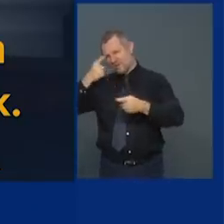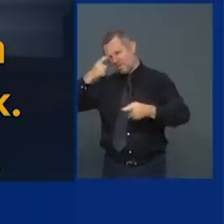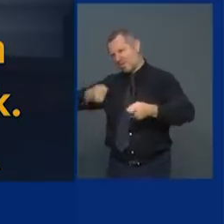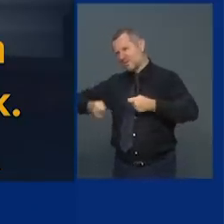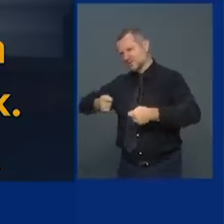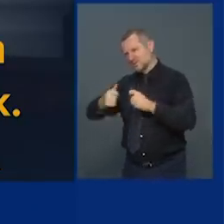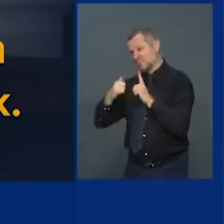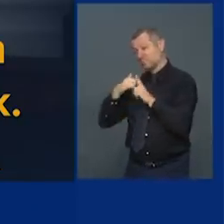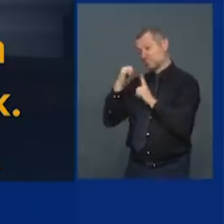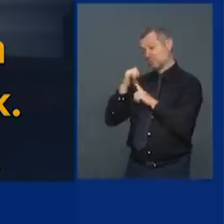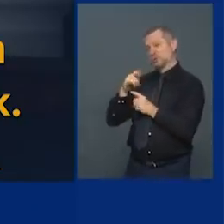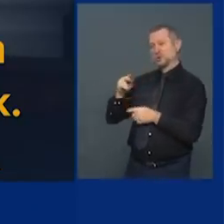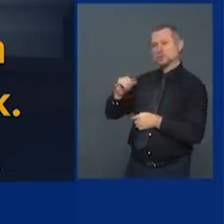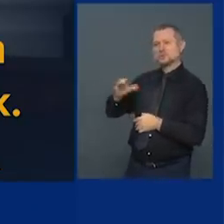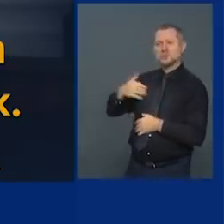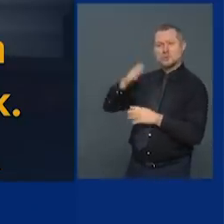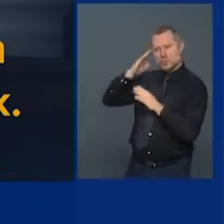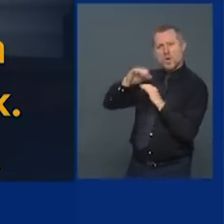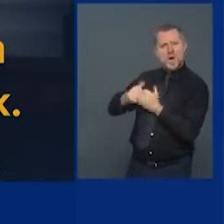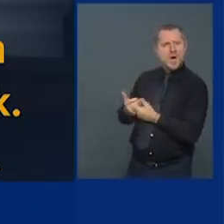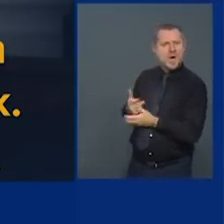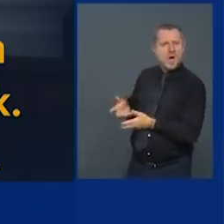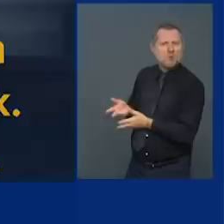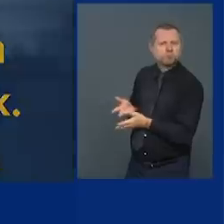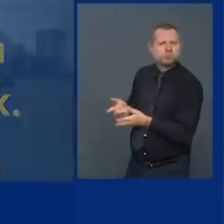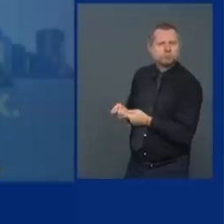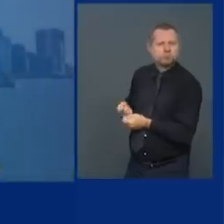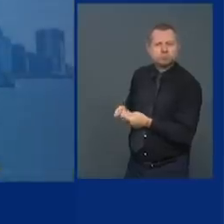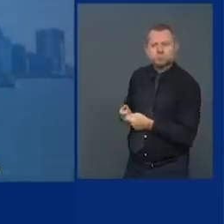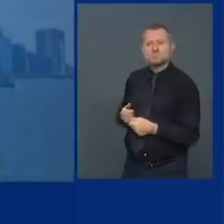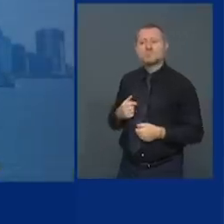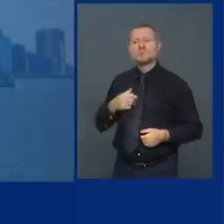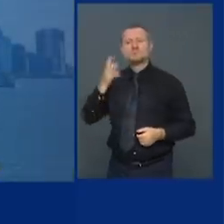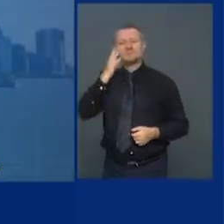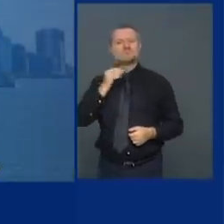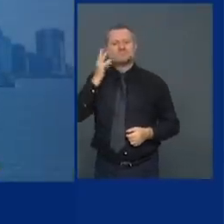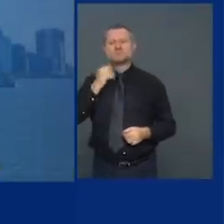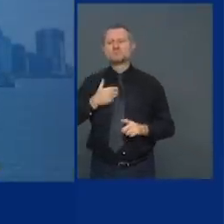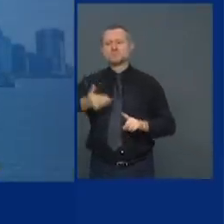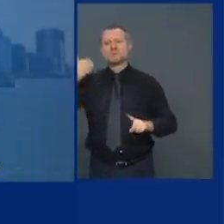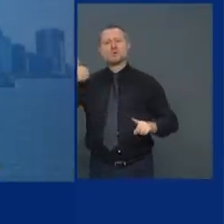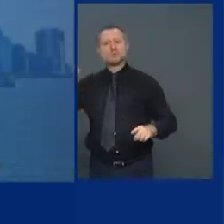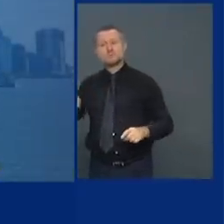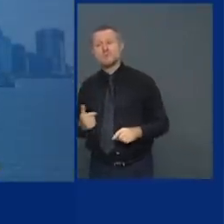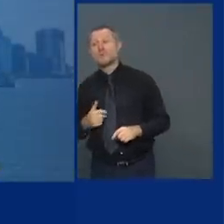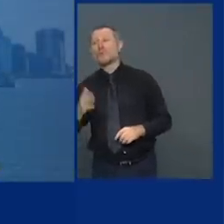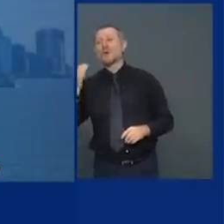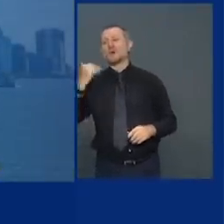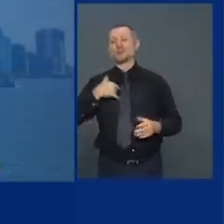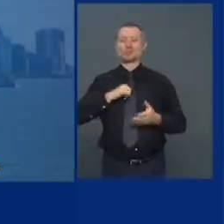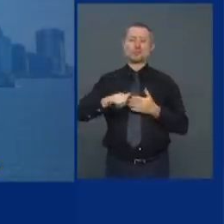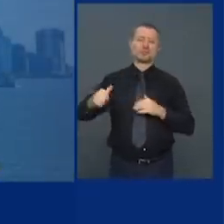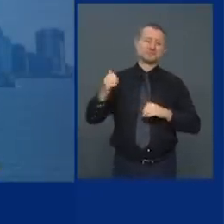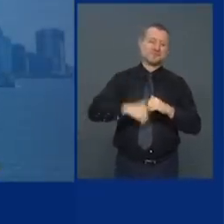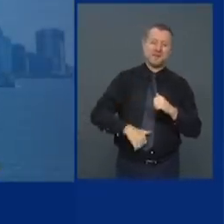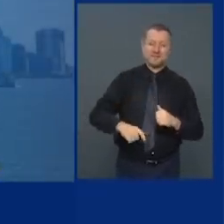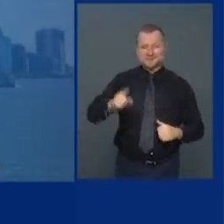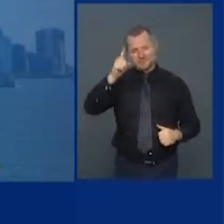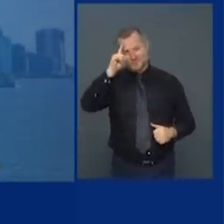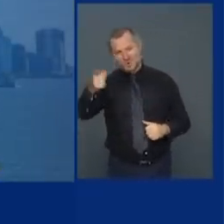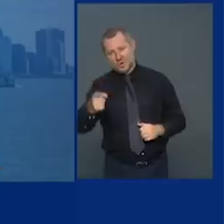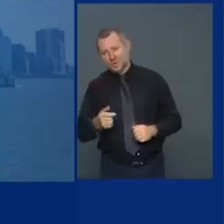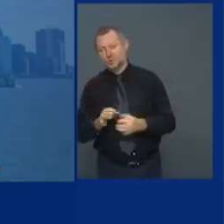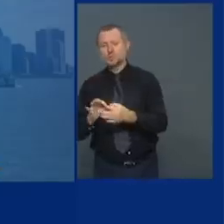we've come across our lot because we are new york tough smart united